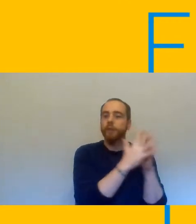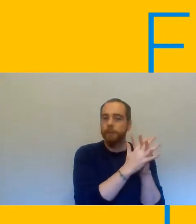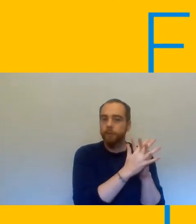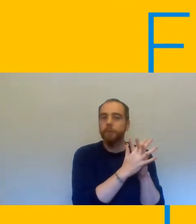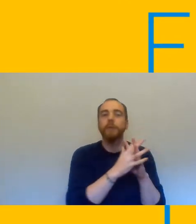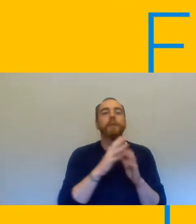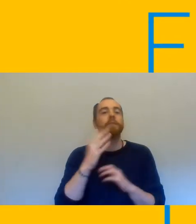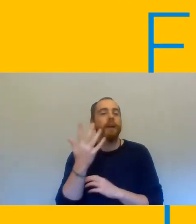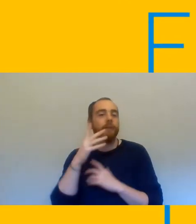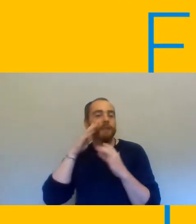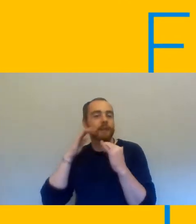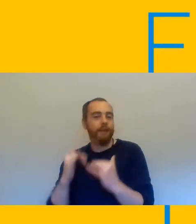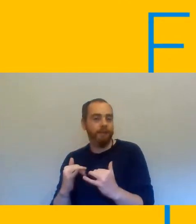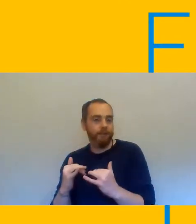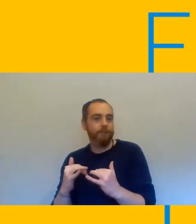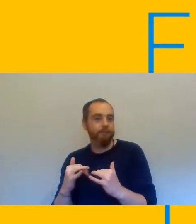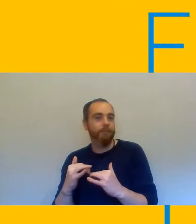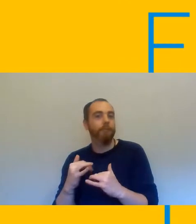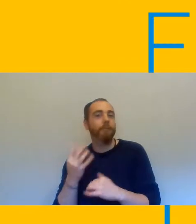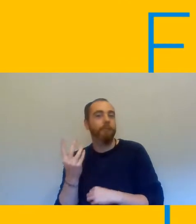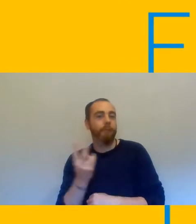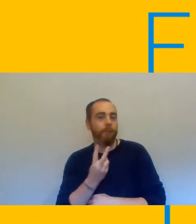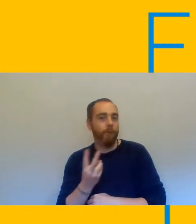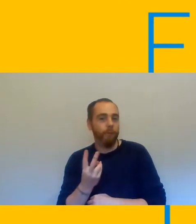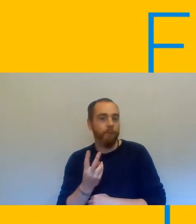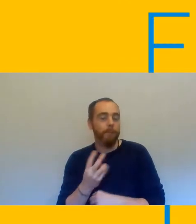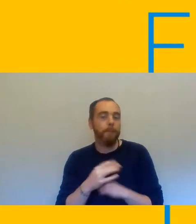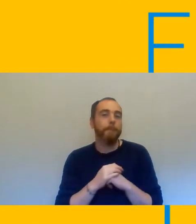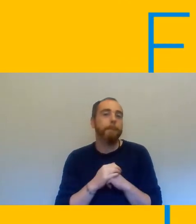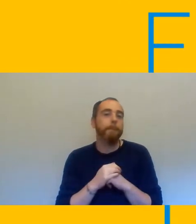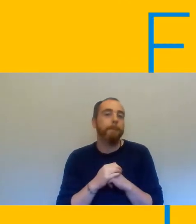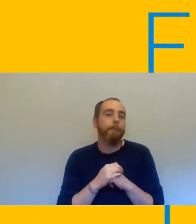tests um and we look at bargaining